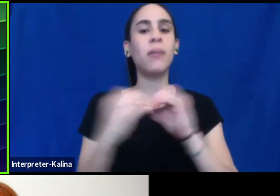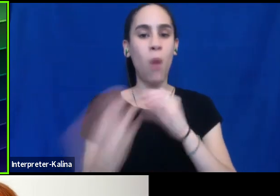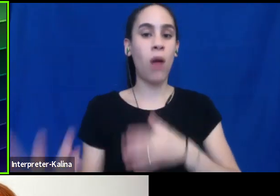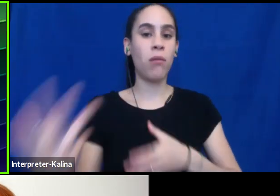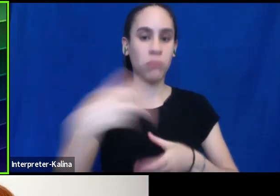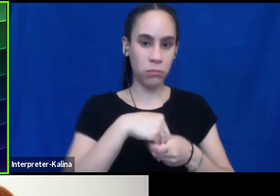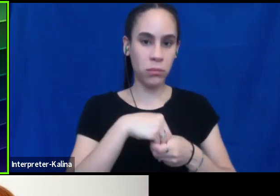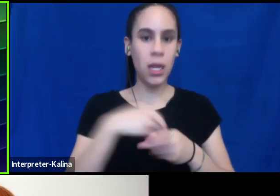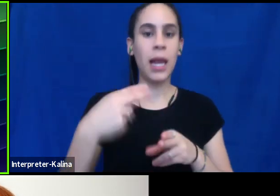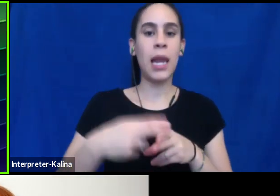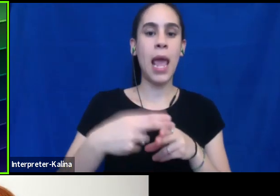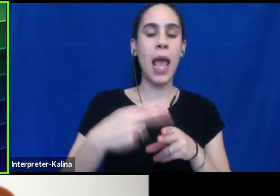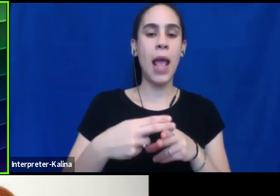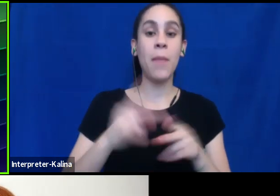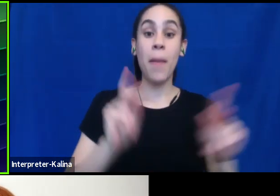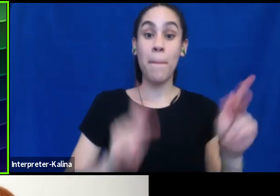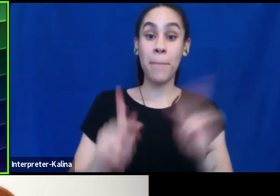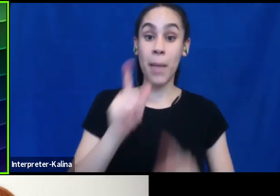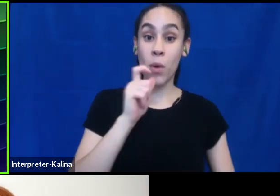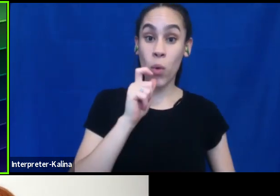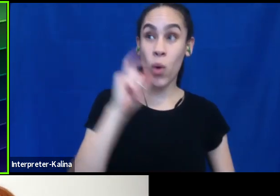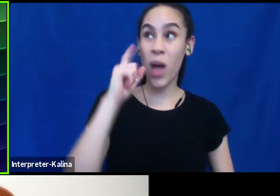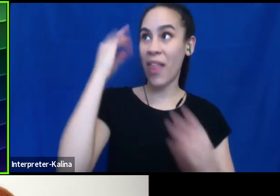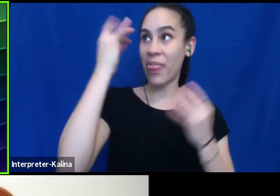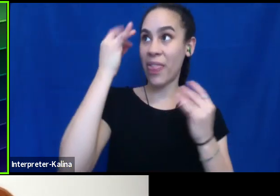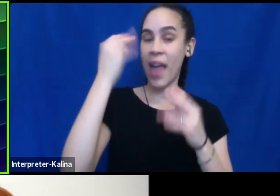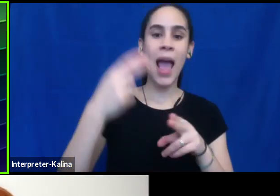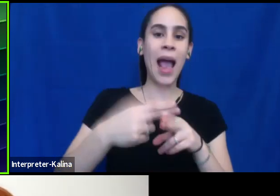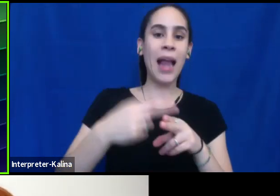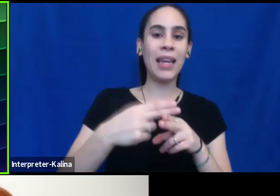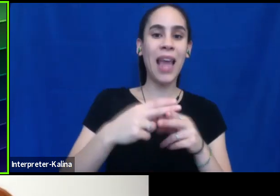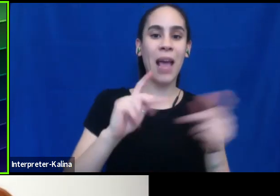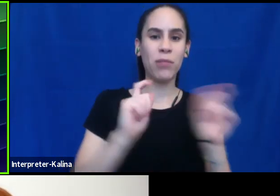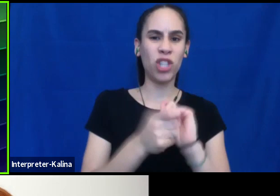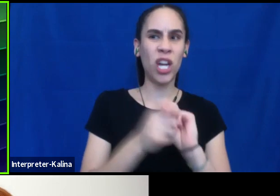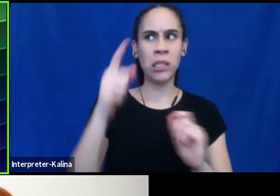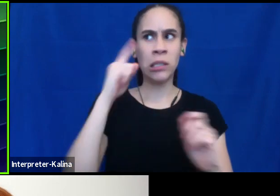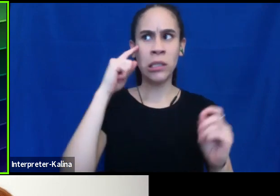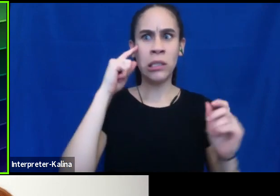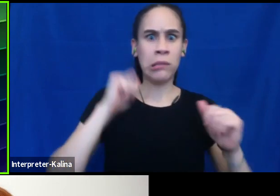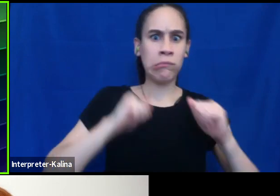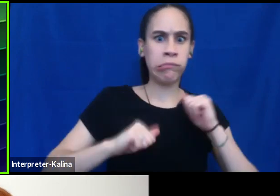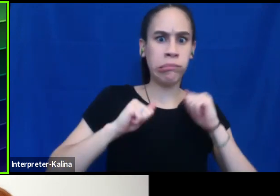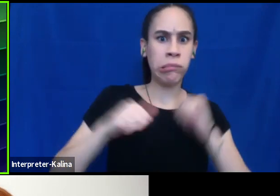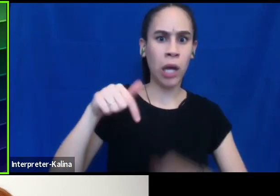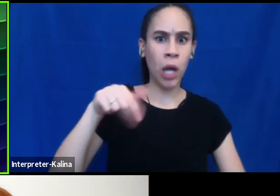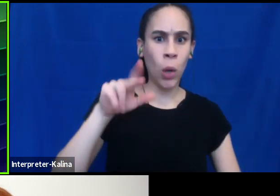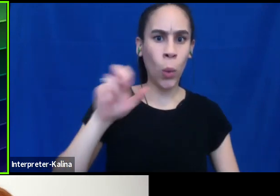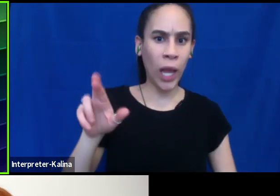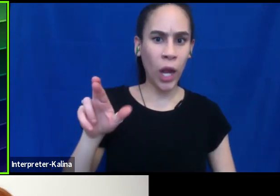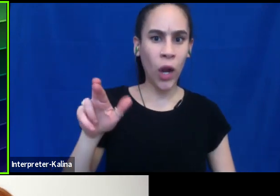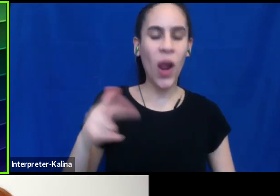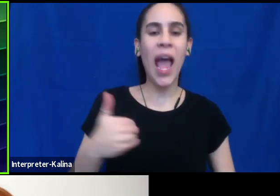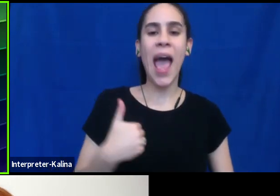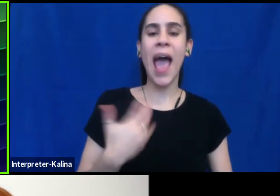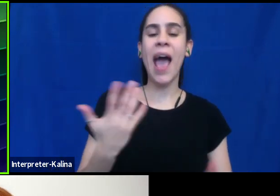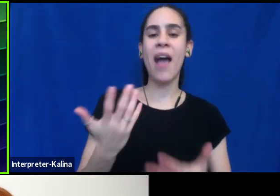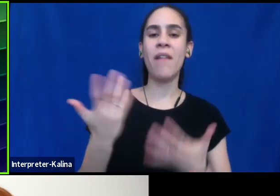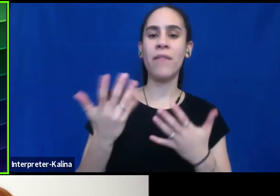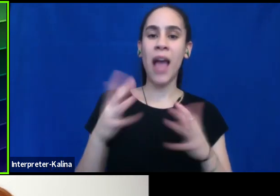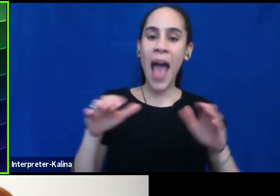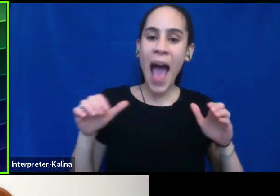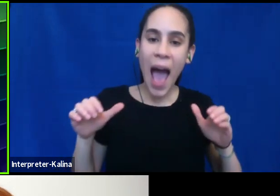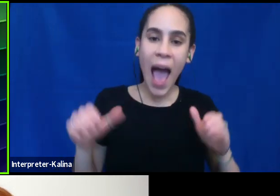And, um, the folks that were thinking about the name change were pondering the word queer. And we had a very, very active and vibrant